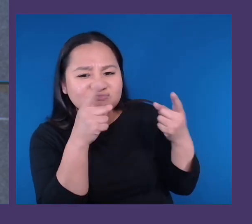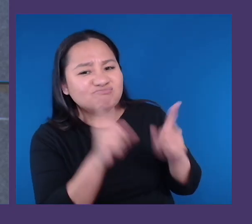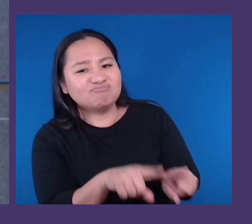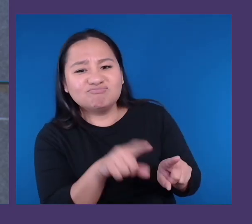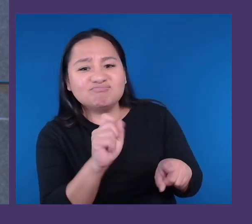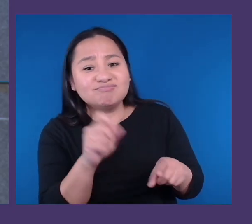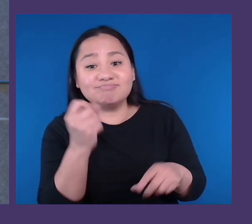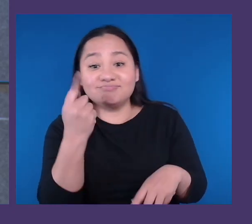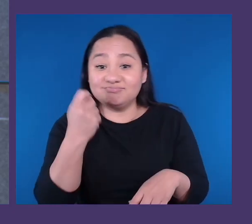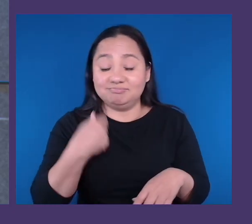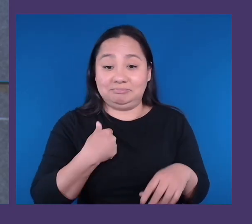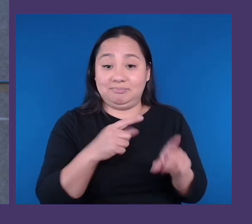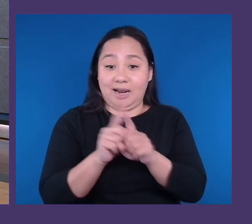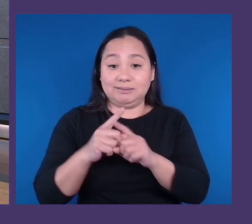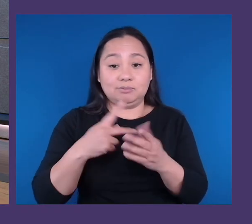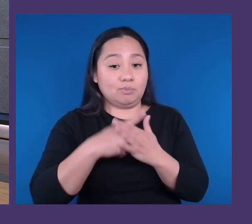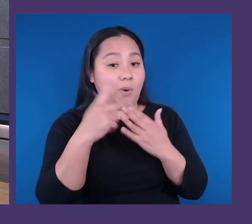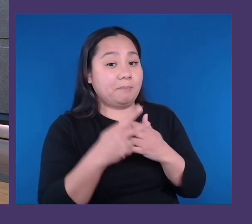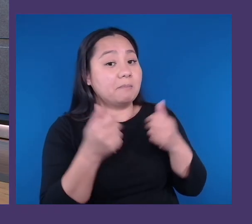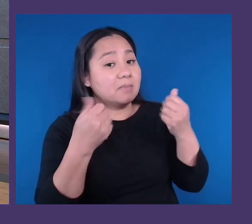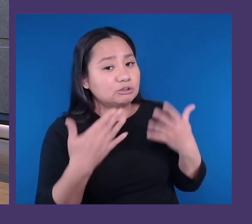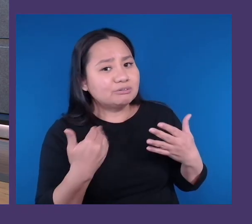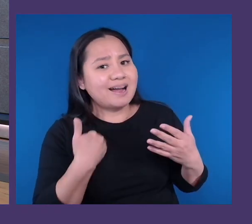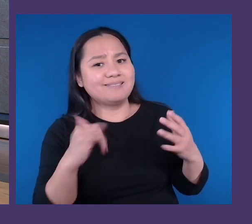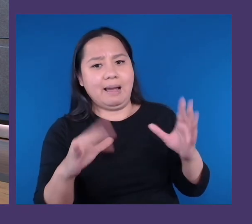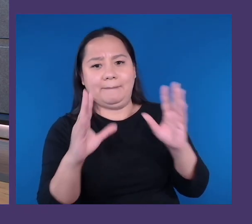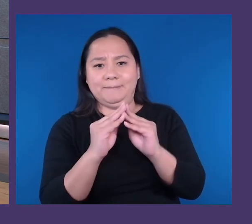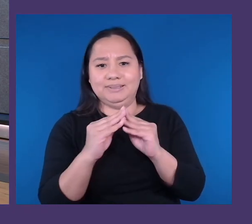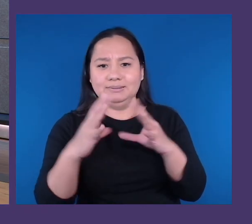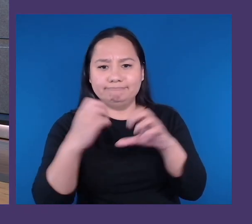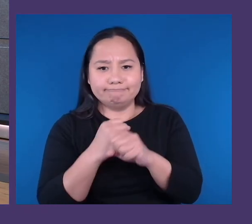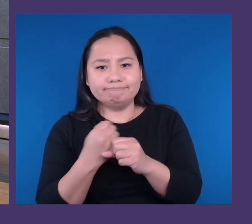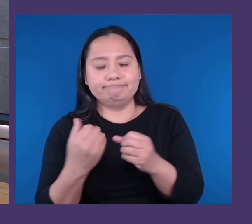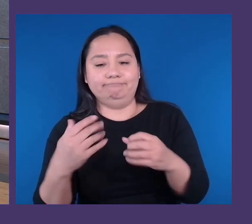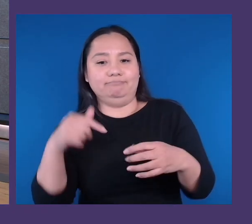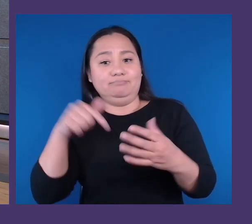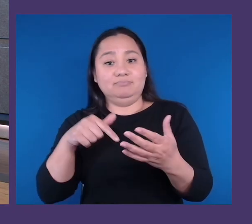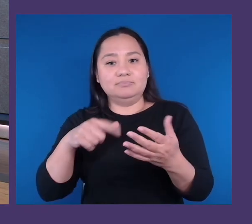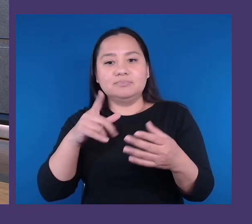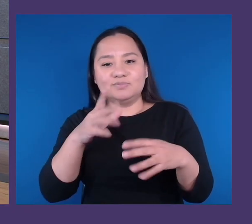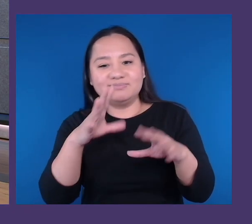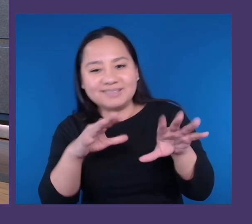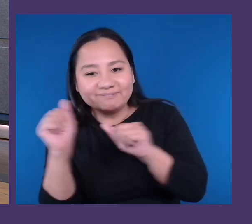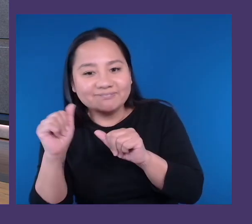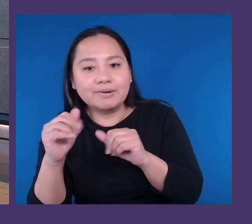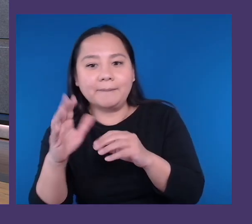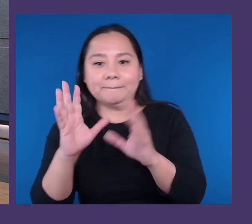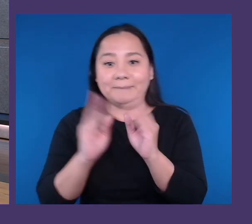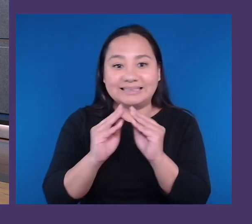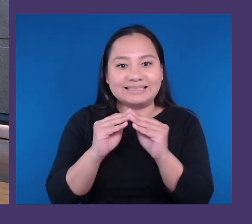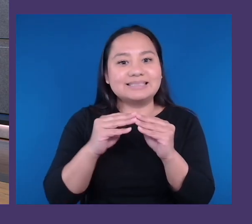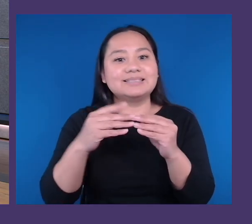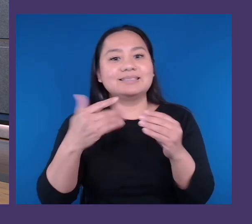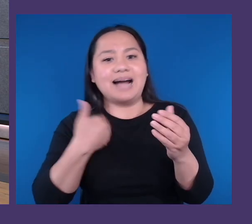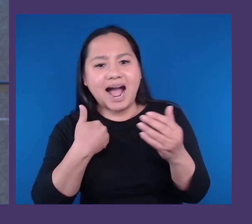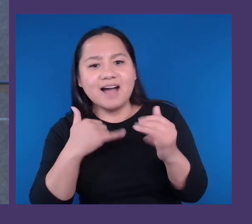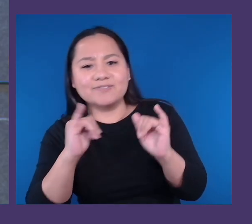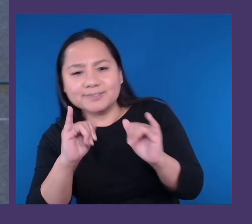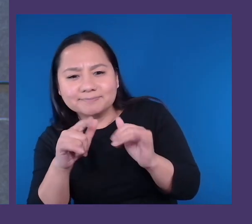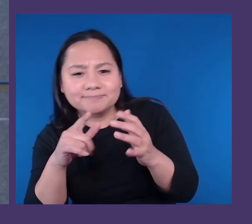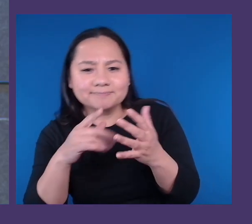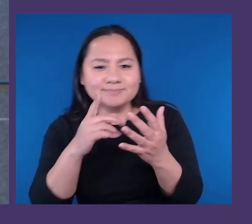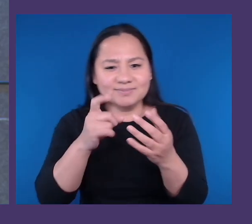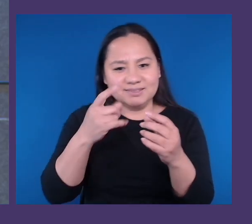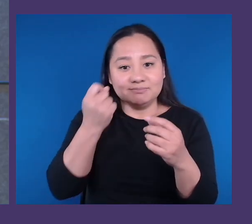there's a lot of ambiguity, and Copilot gives you those very clear takeaways and action items. So, great tips there. Dave,